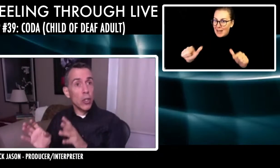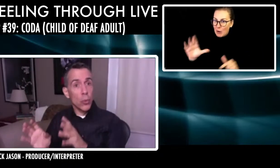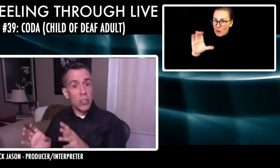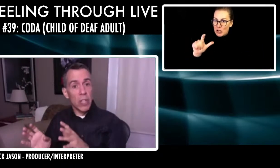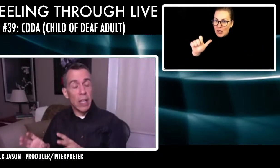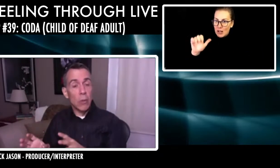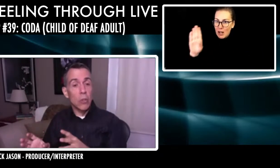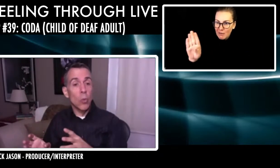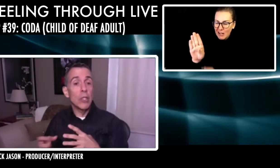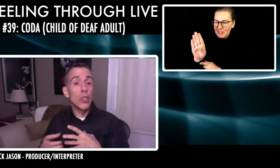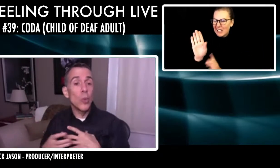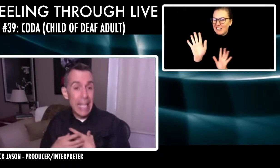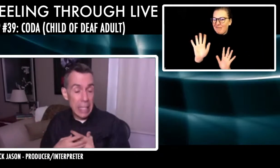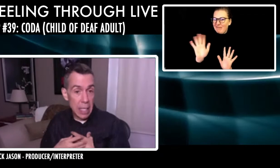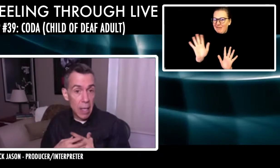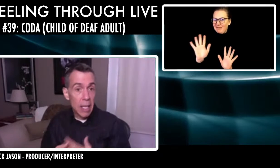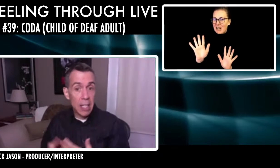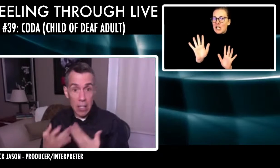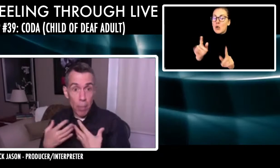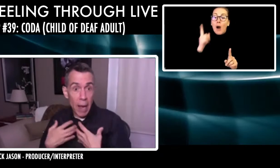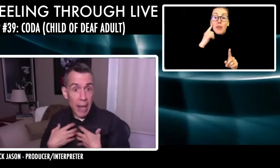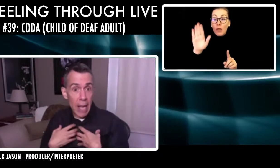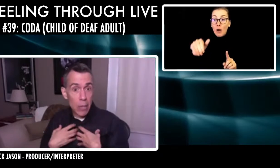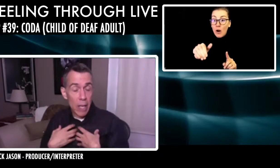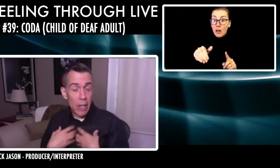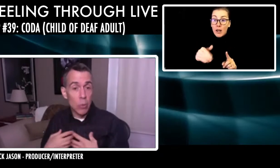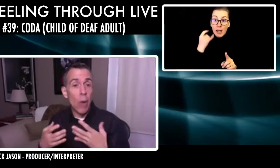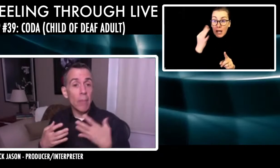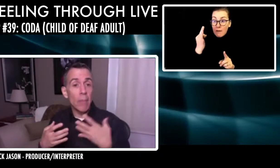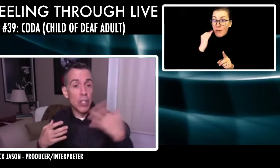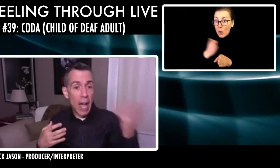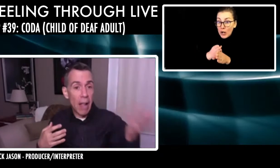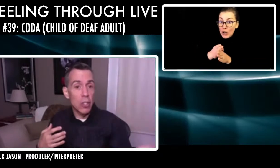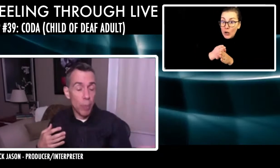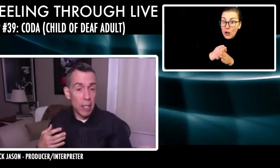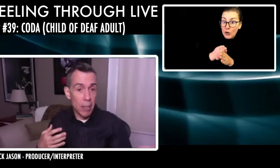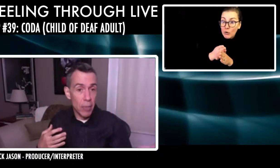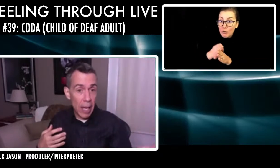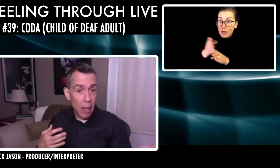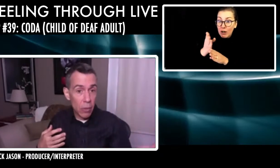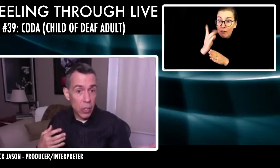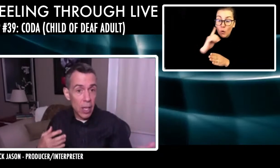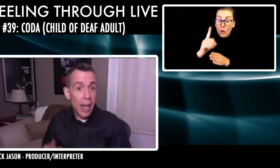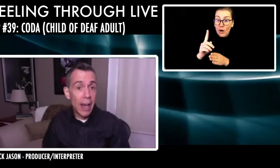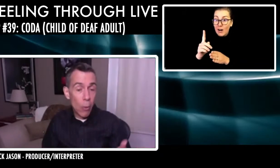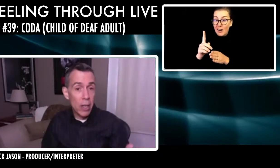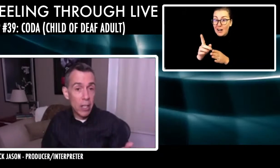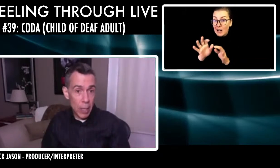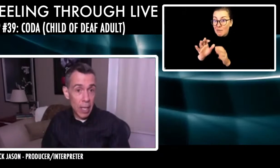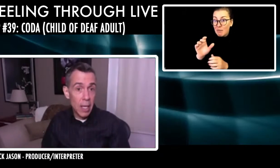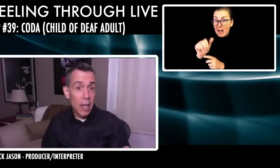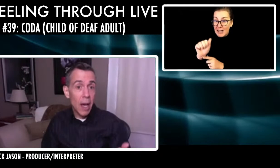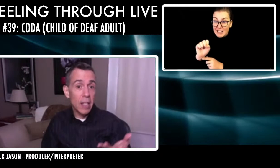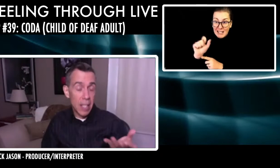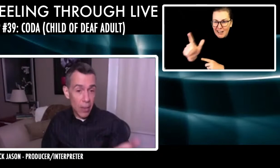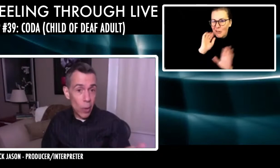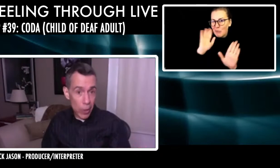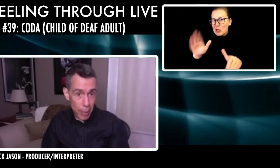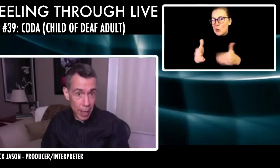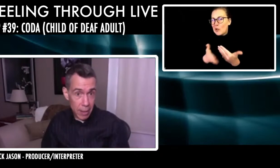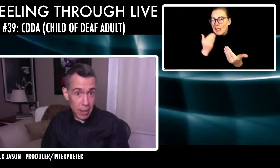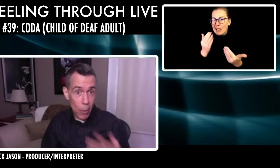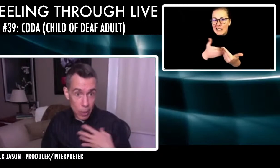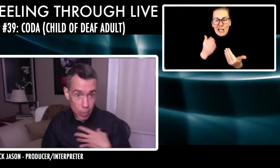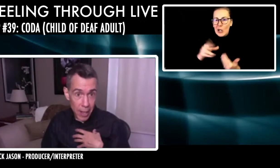finding a career in sign language would be too easy because it's my natural language. I want to be challenged by something else. And I wanted to be a TV